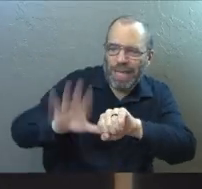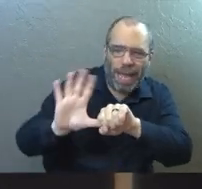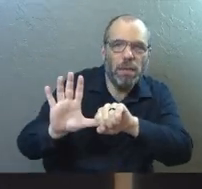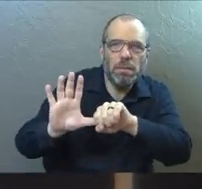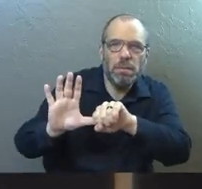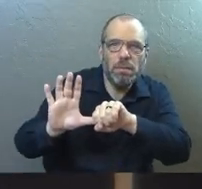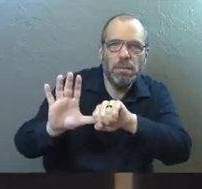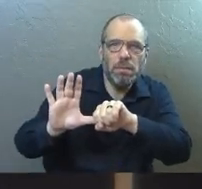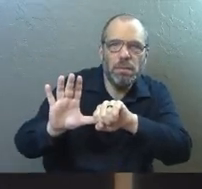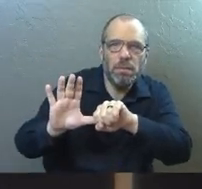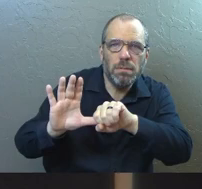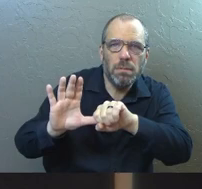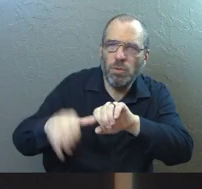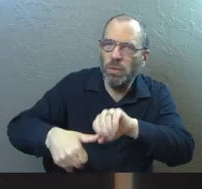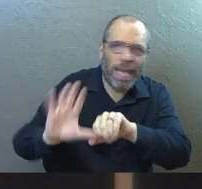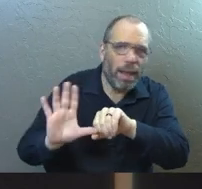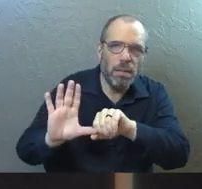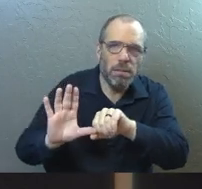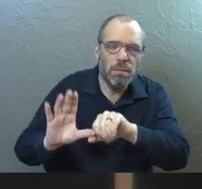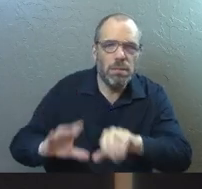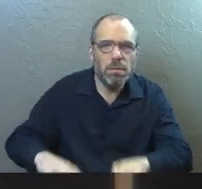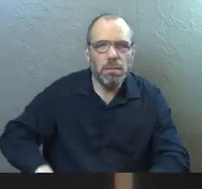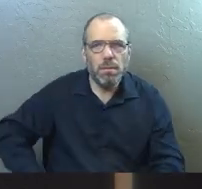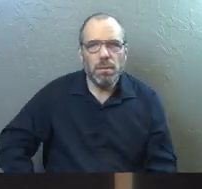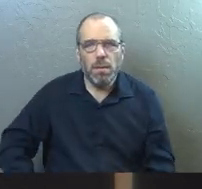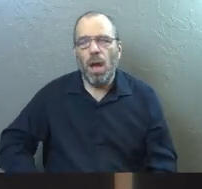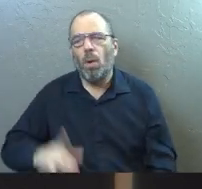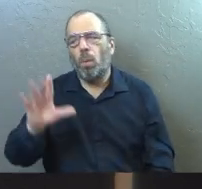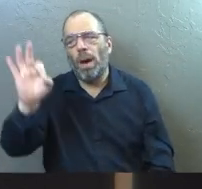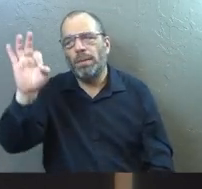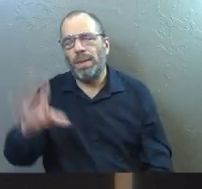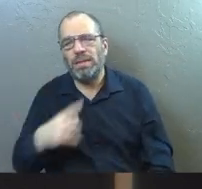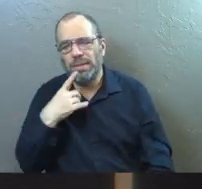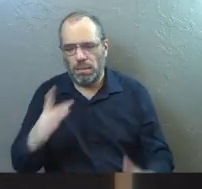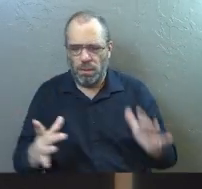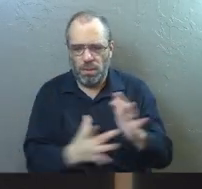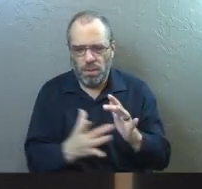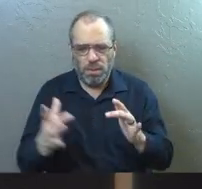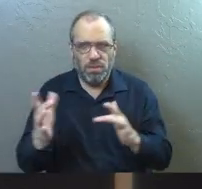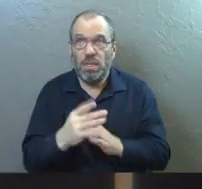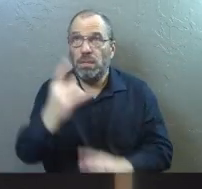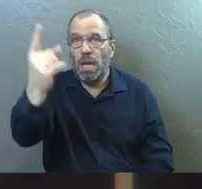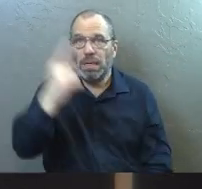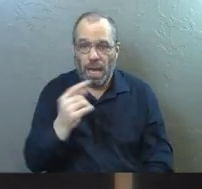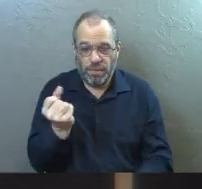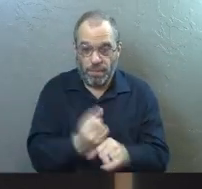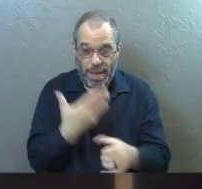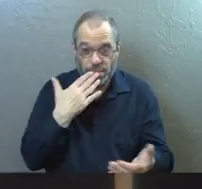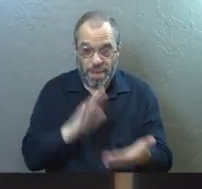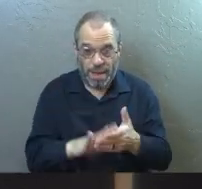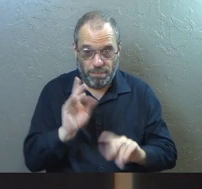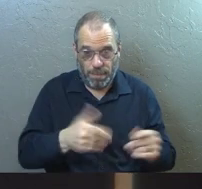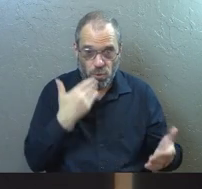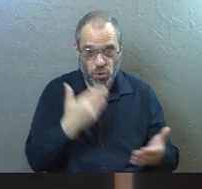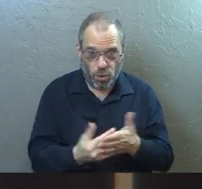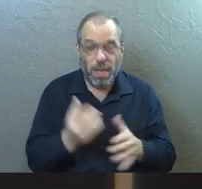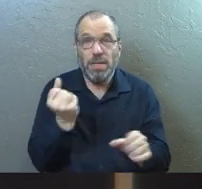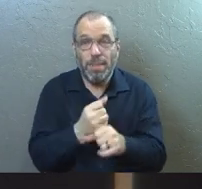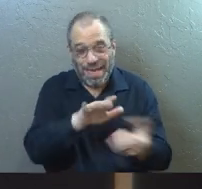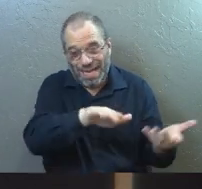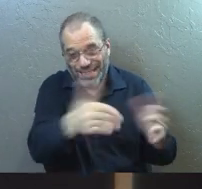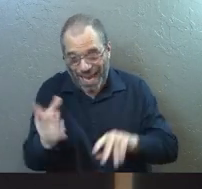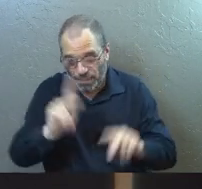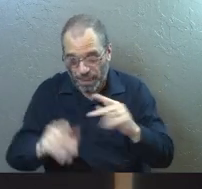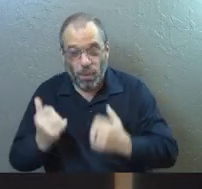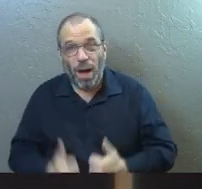You can't. One preacher said it this way, Jesus Christ did not come to make bad people good, but to make dead